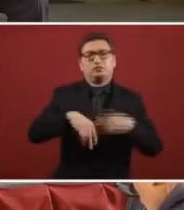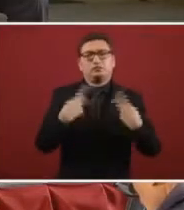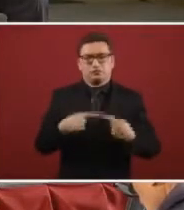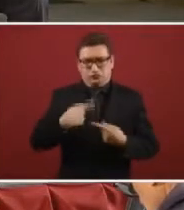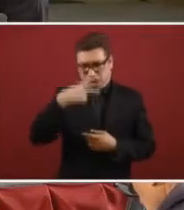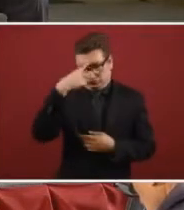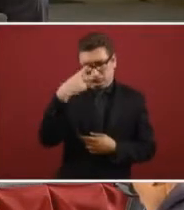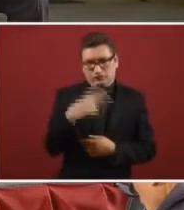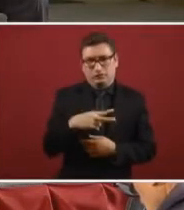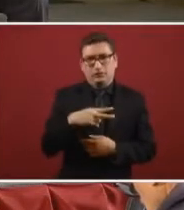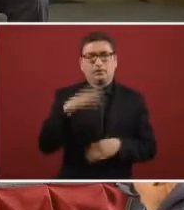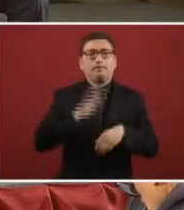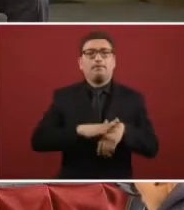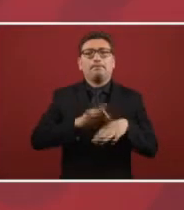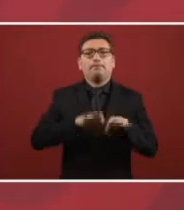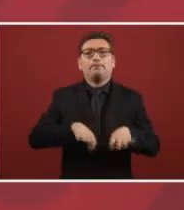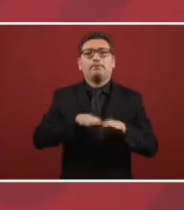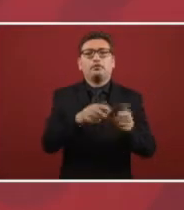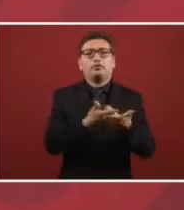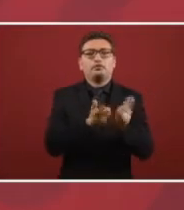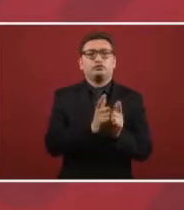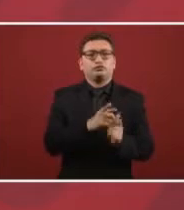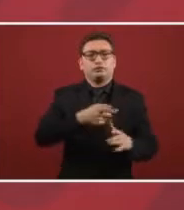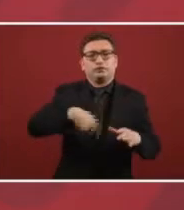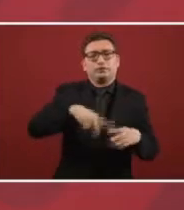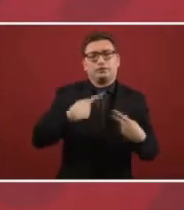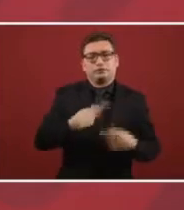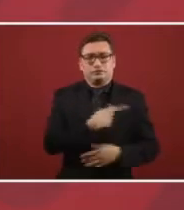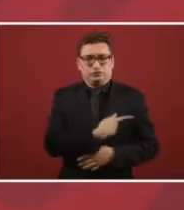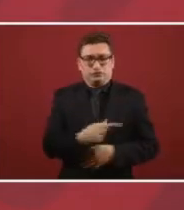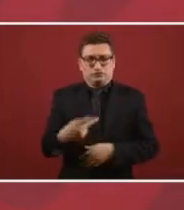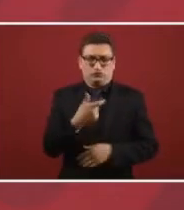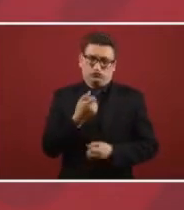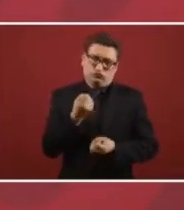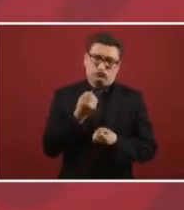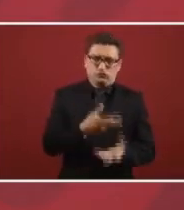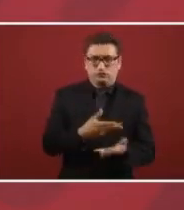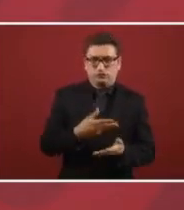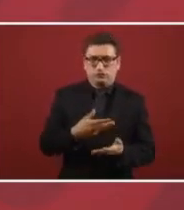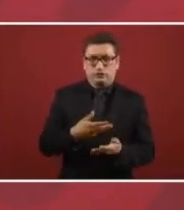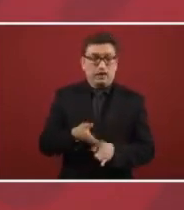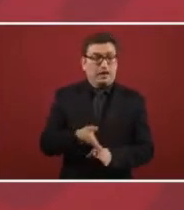people overall especially to the poor people like never before